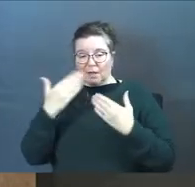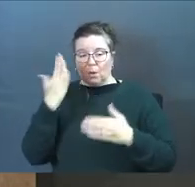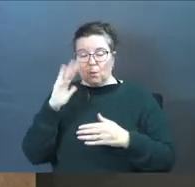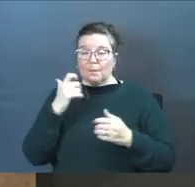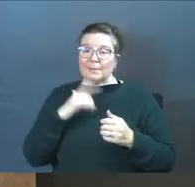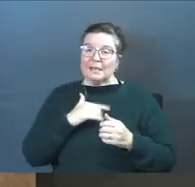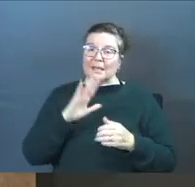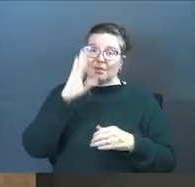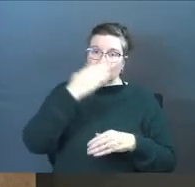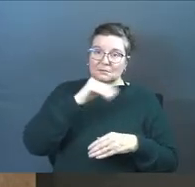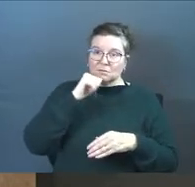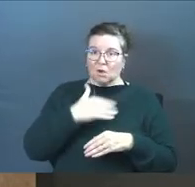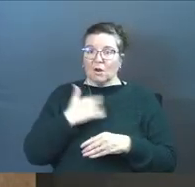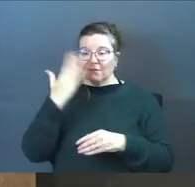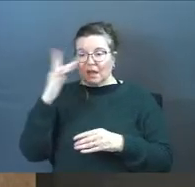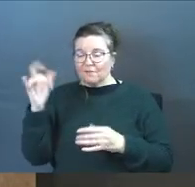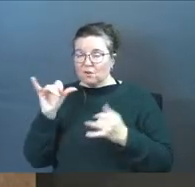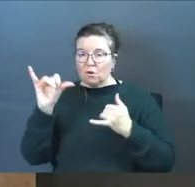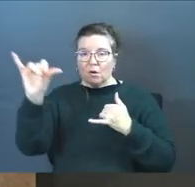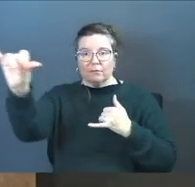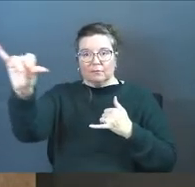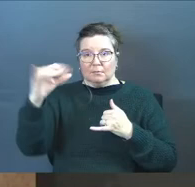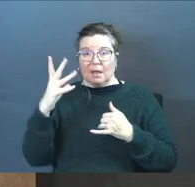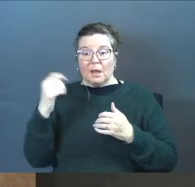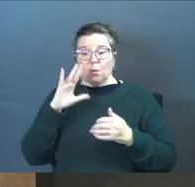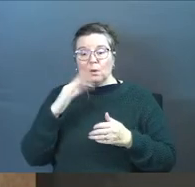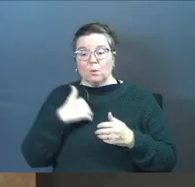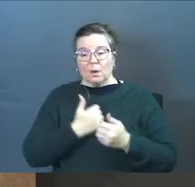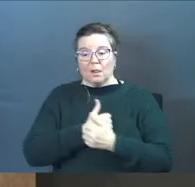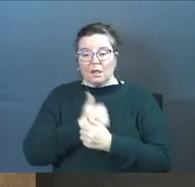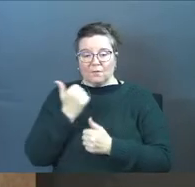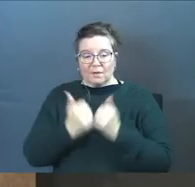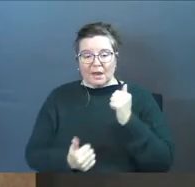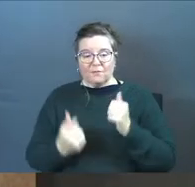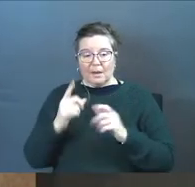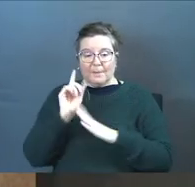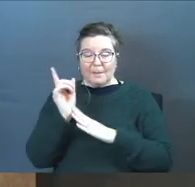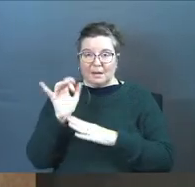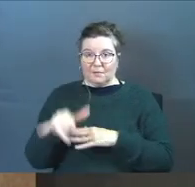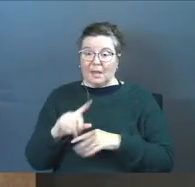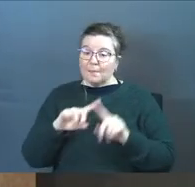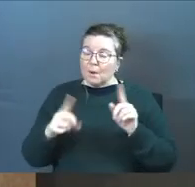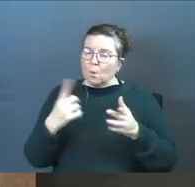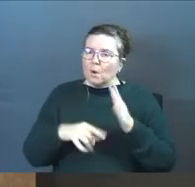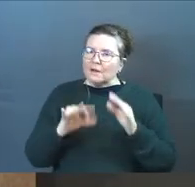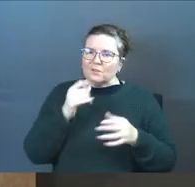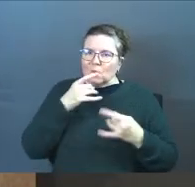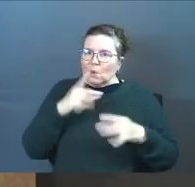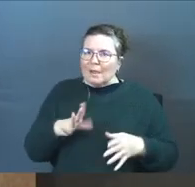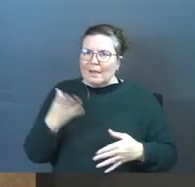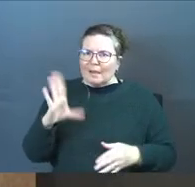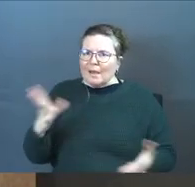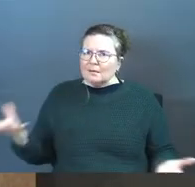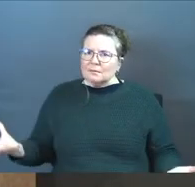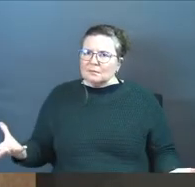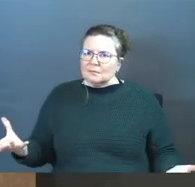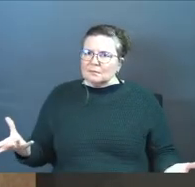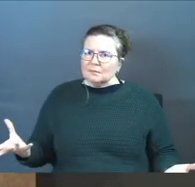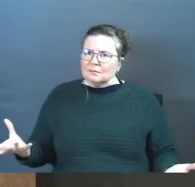will be the sons and daughters of God for all eternity and we will love every single minute of it but what if you don't like God